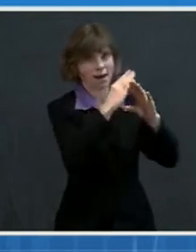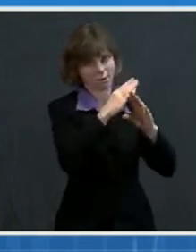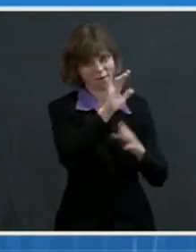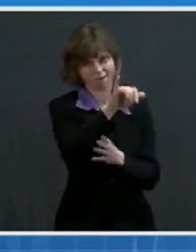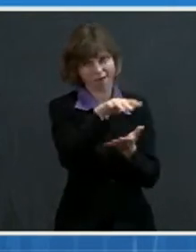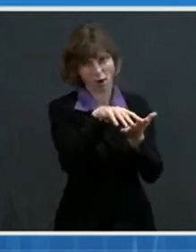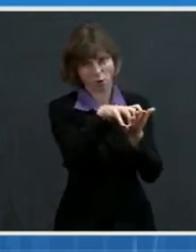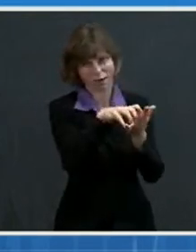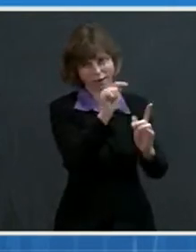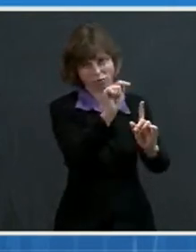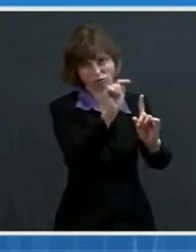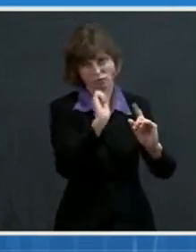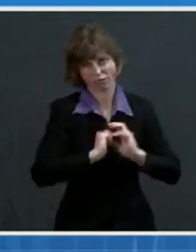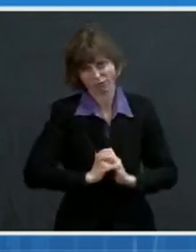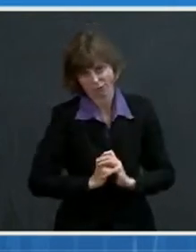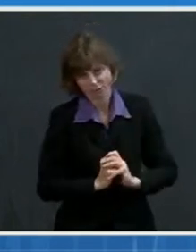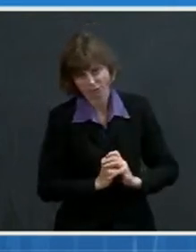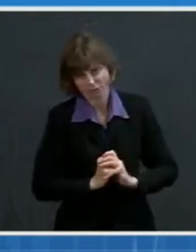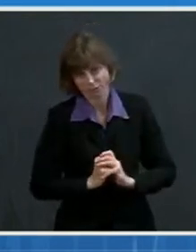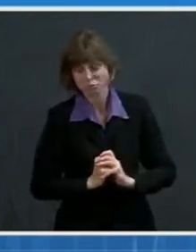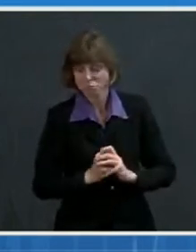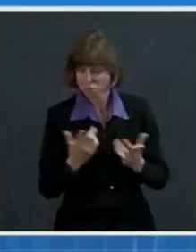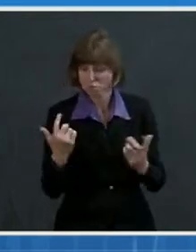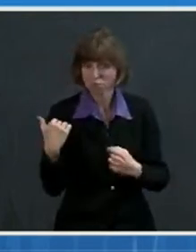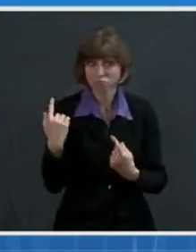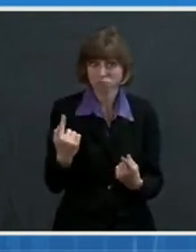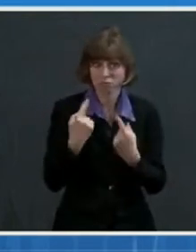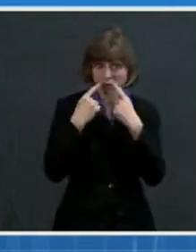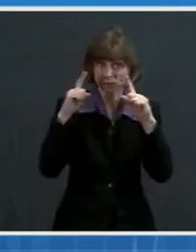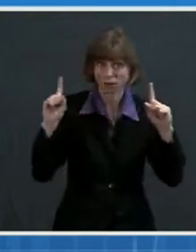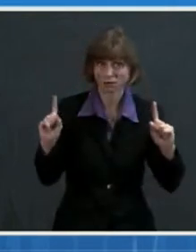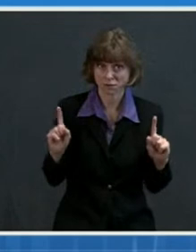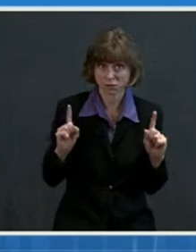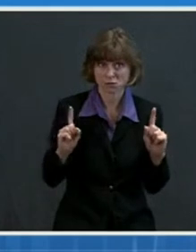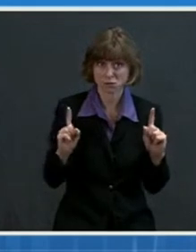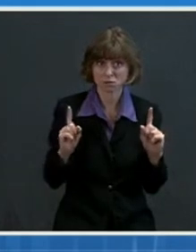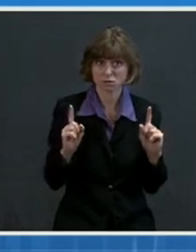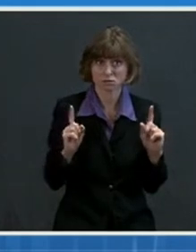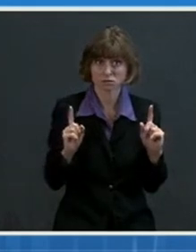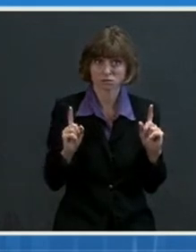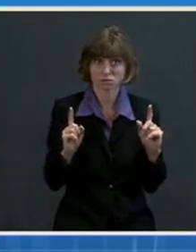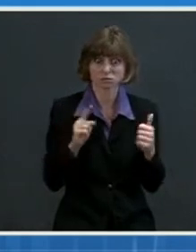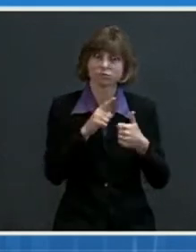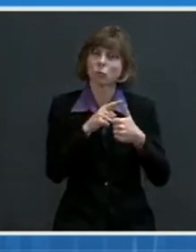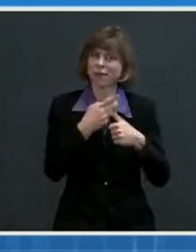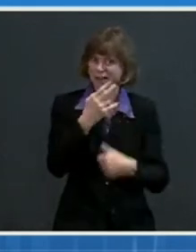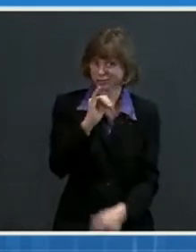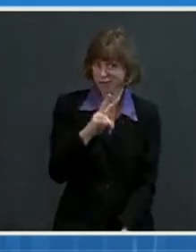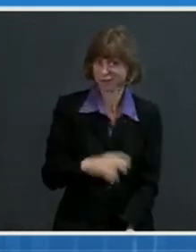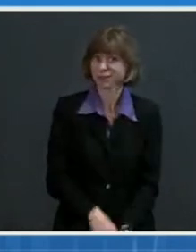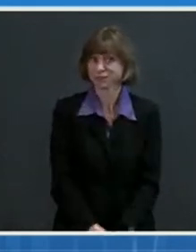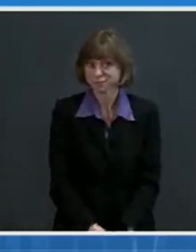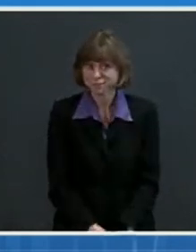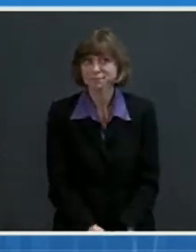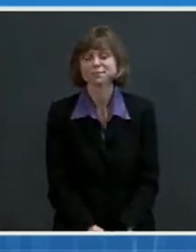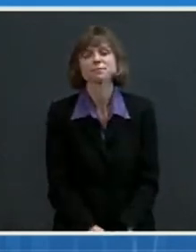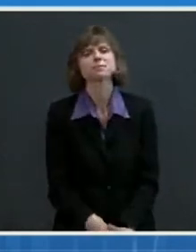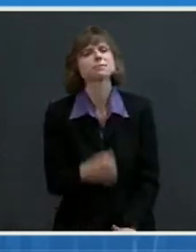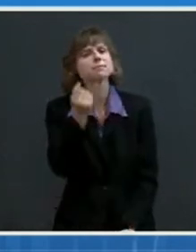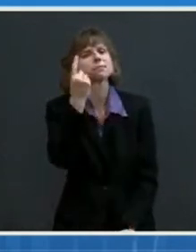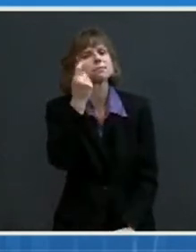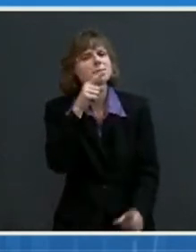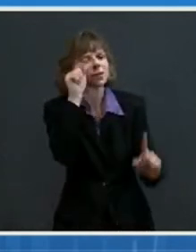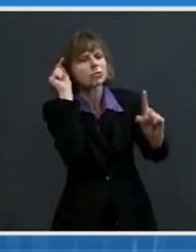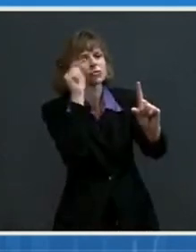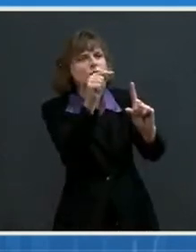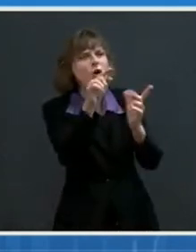We have been extraordinarily successful in this with HIV. Now, targeted drug development,